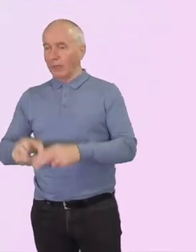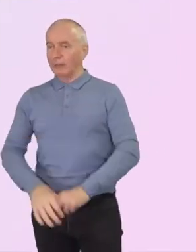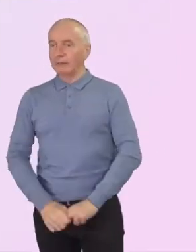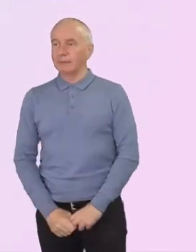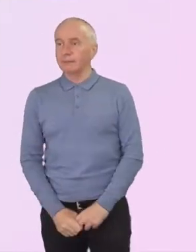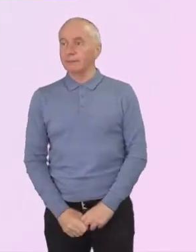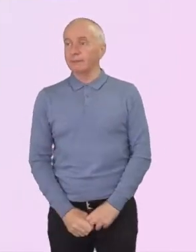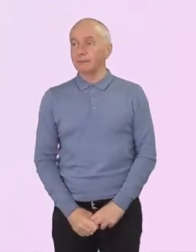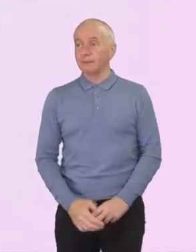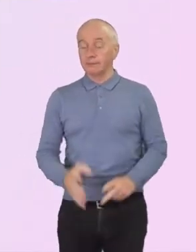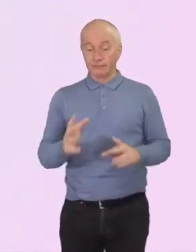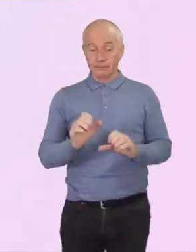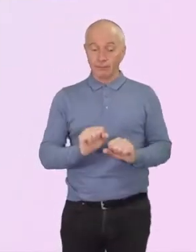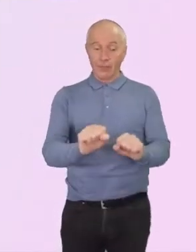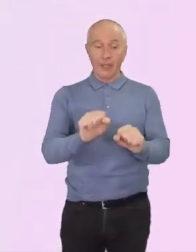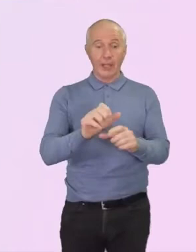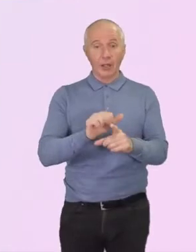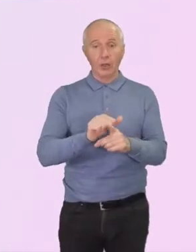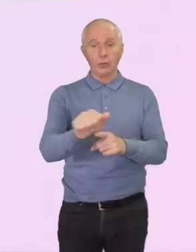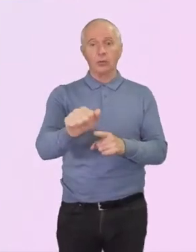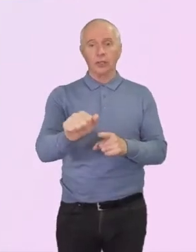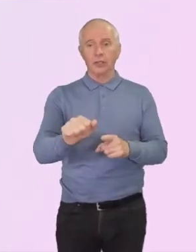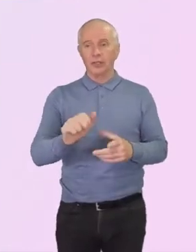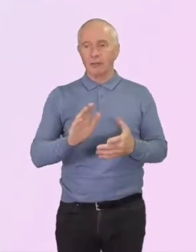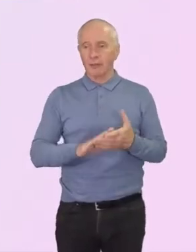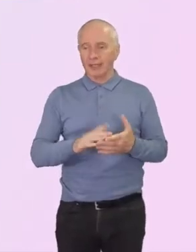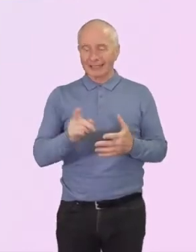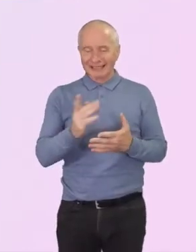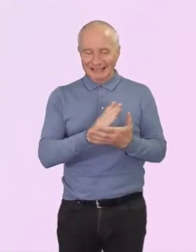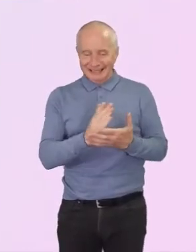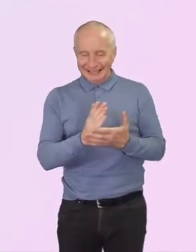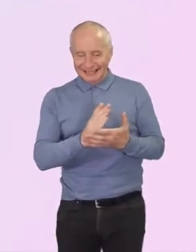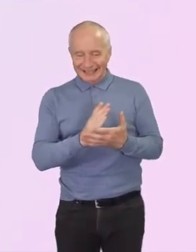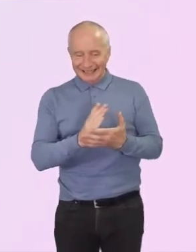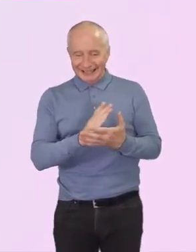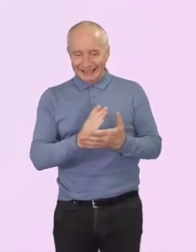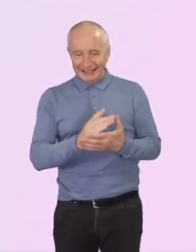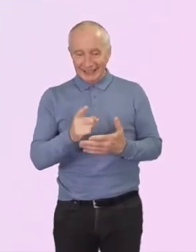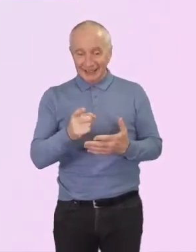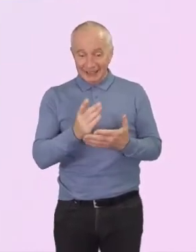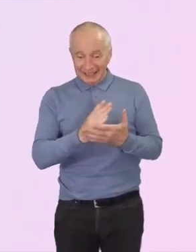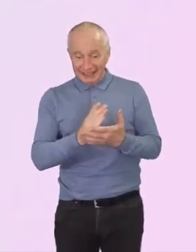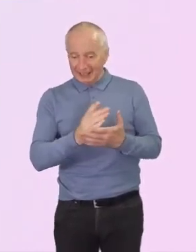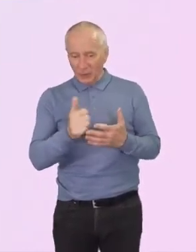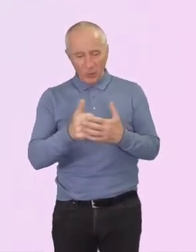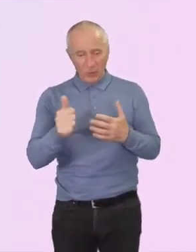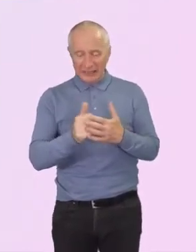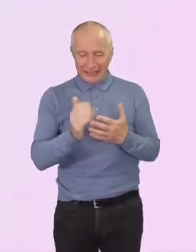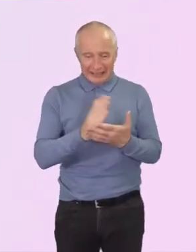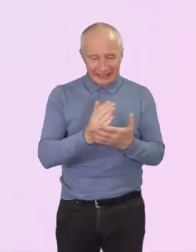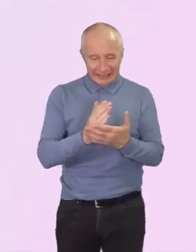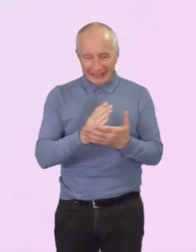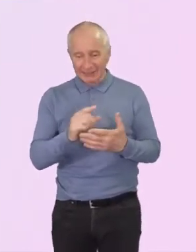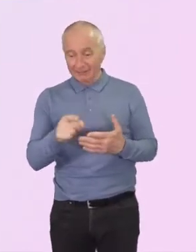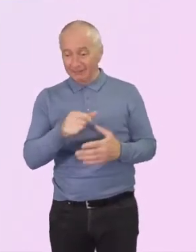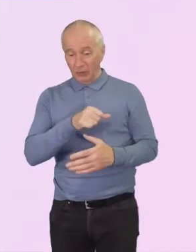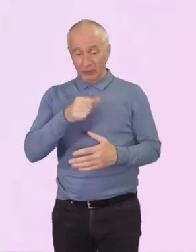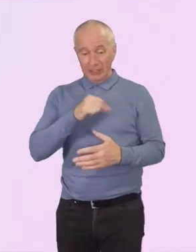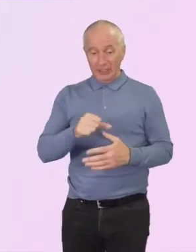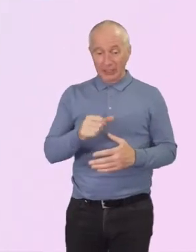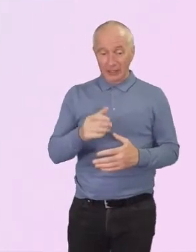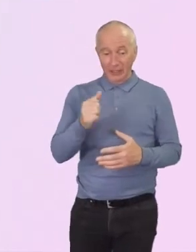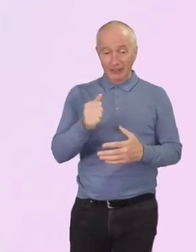in a culture where it appears that uncertainty is the only certainty and even Christians have quite a